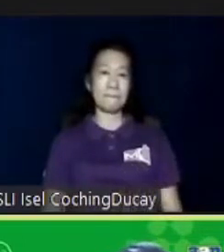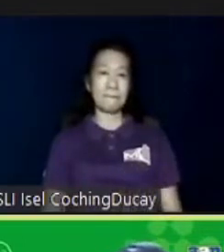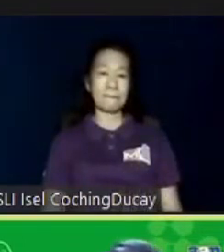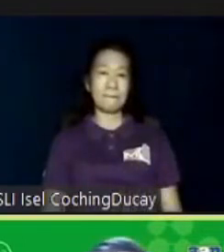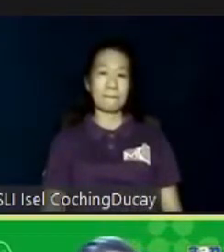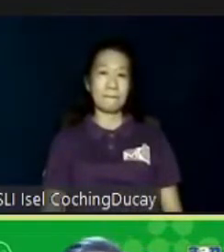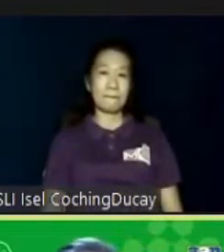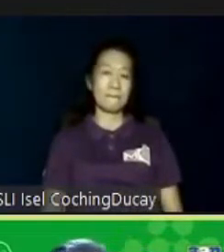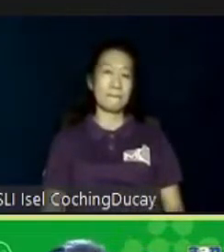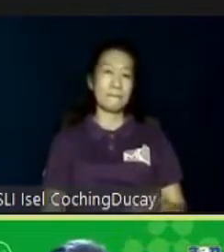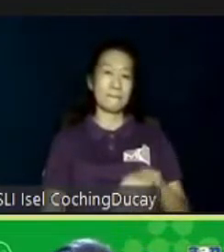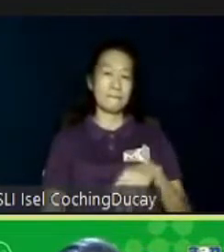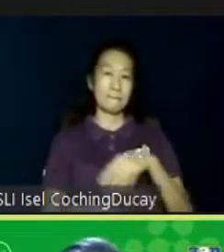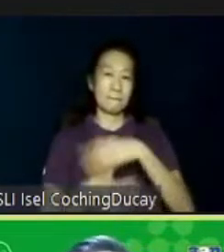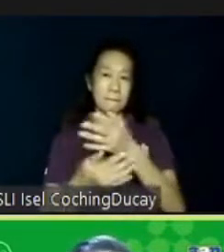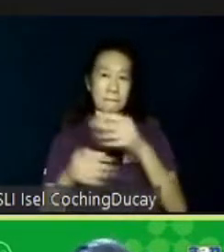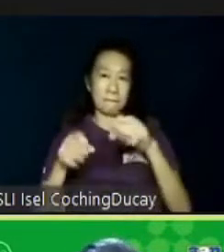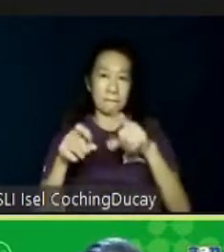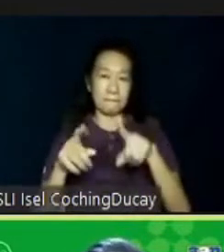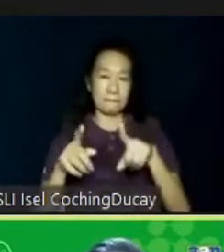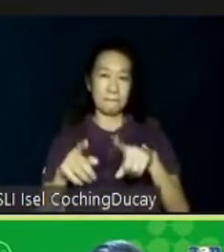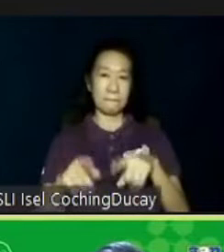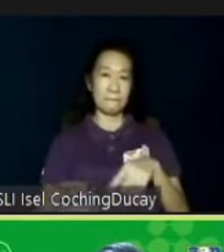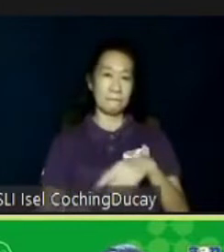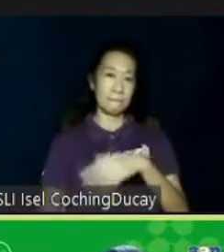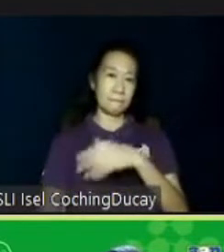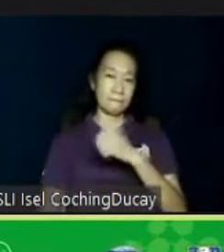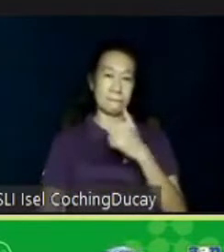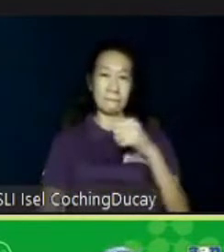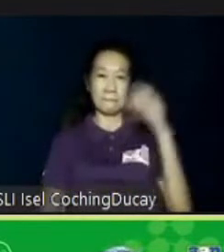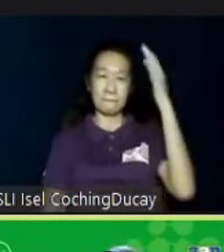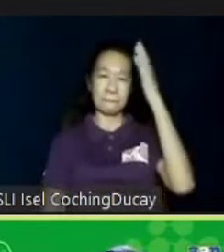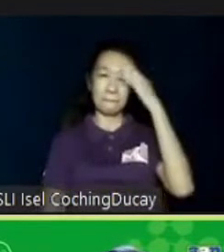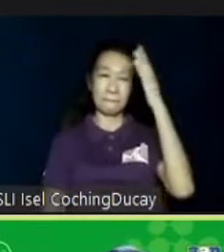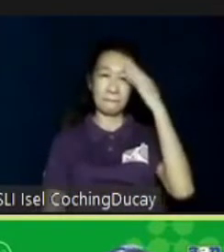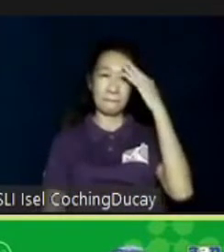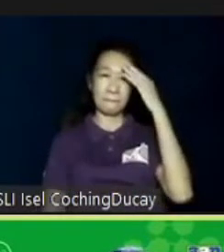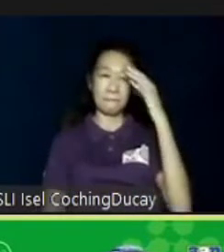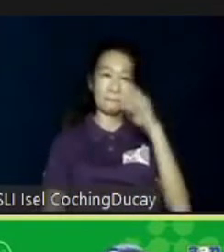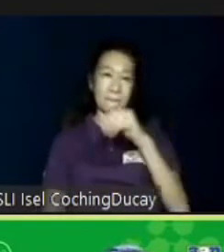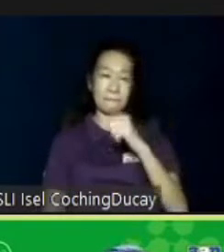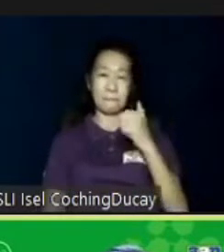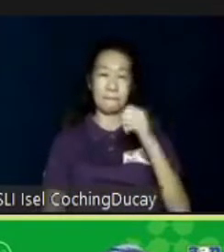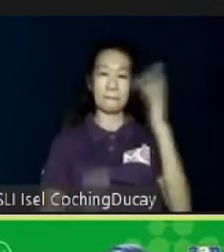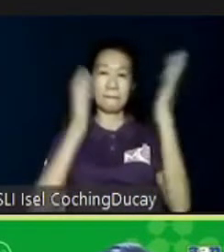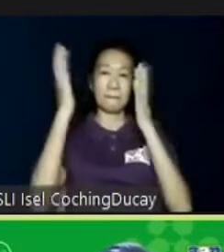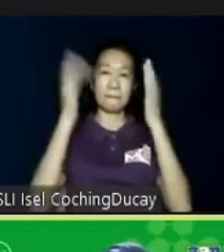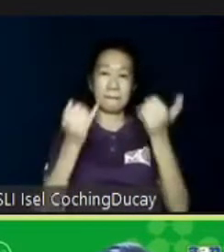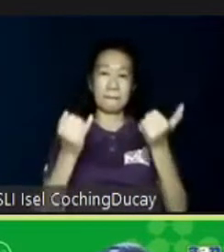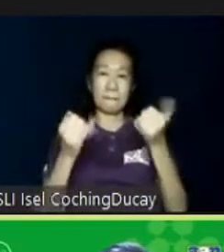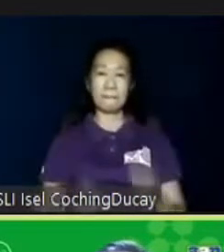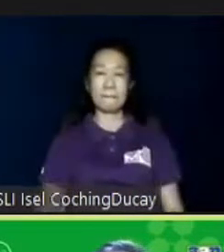retail. Some of them are in the knowledge industry. Some of them are in service. And this is now an